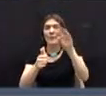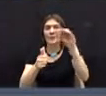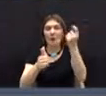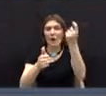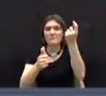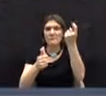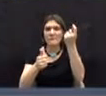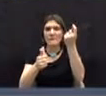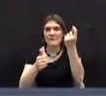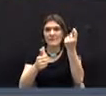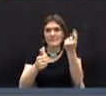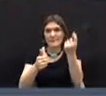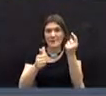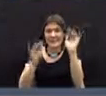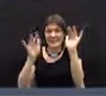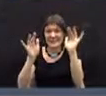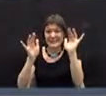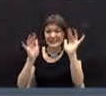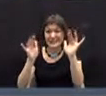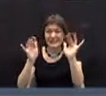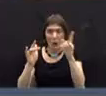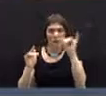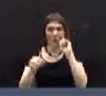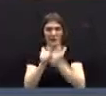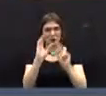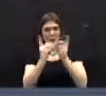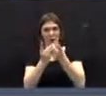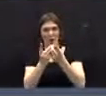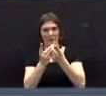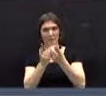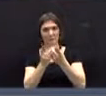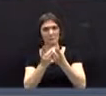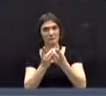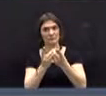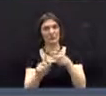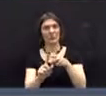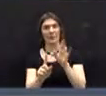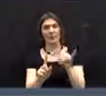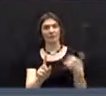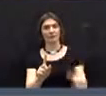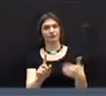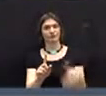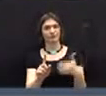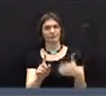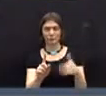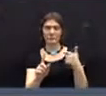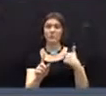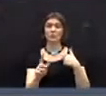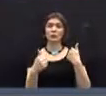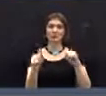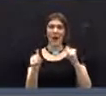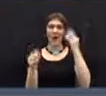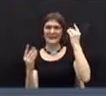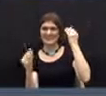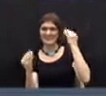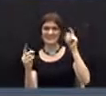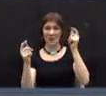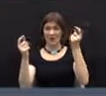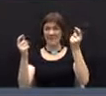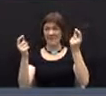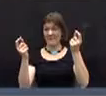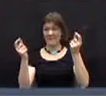components of those proposed 1% cuts that had been generated and